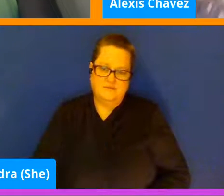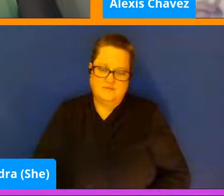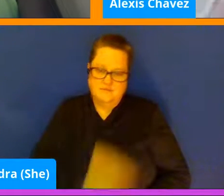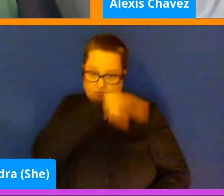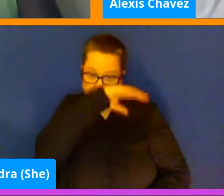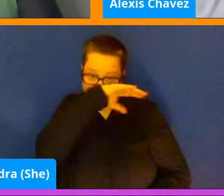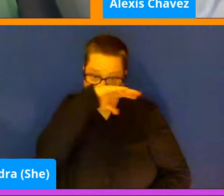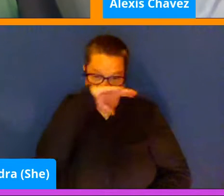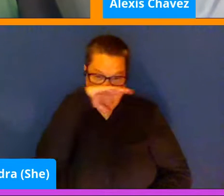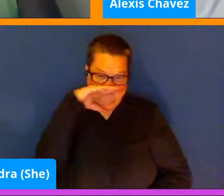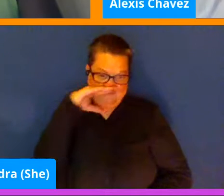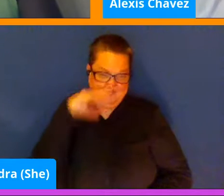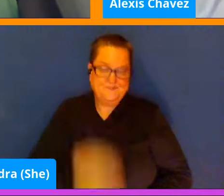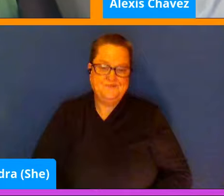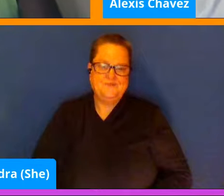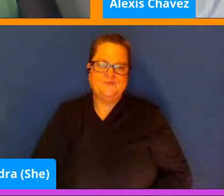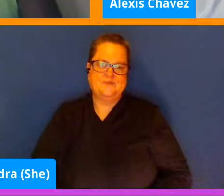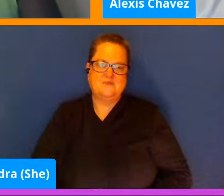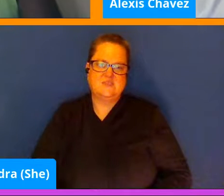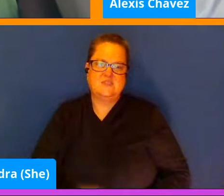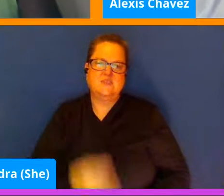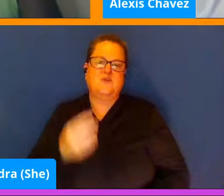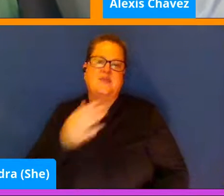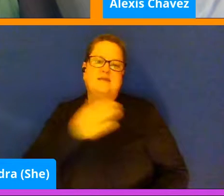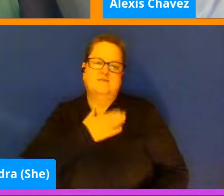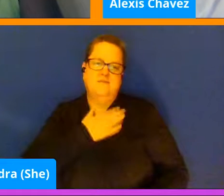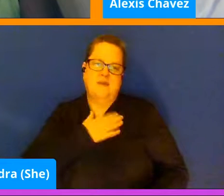that one of my number one priorities.